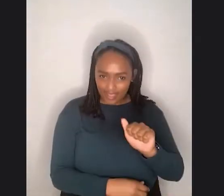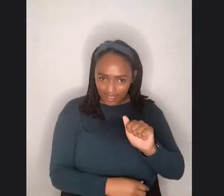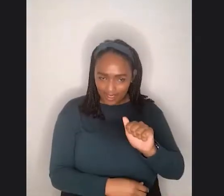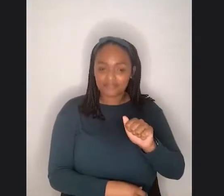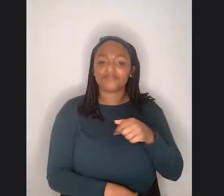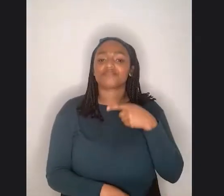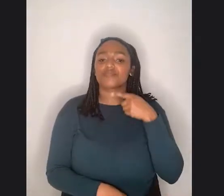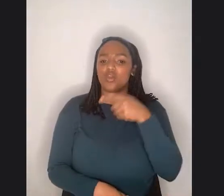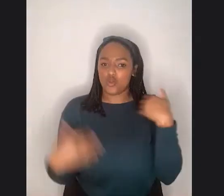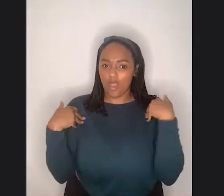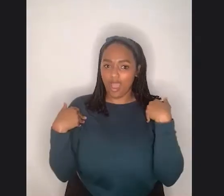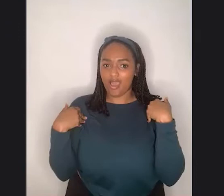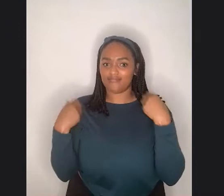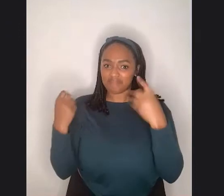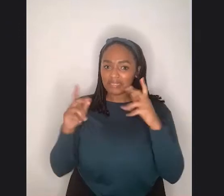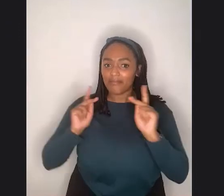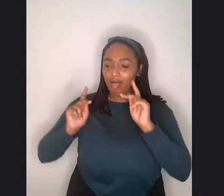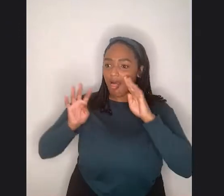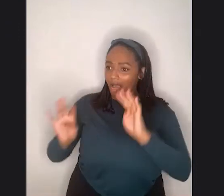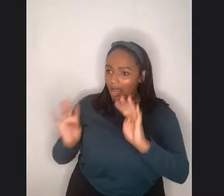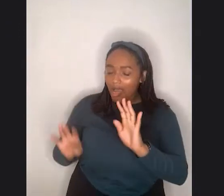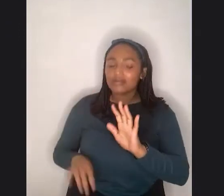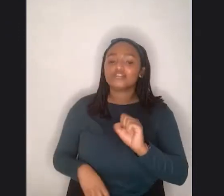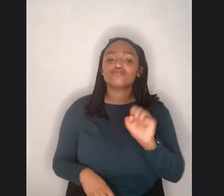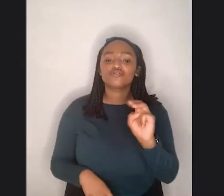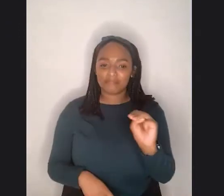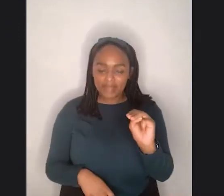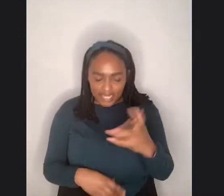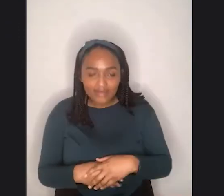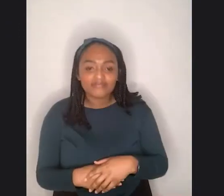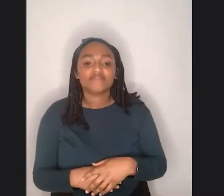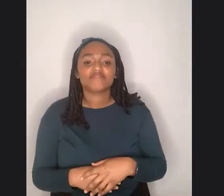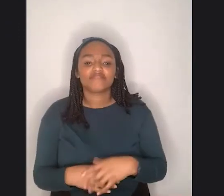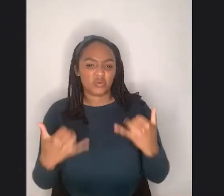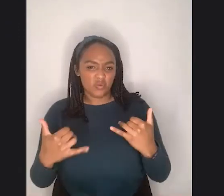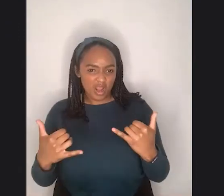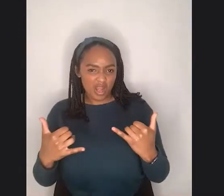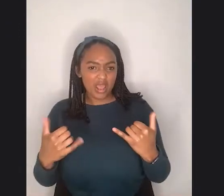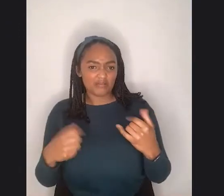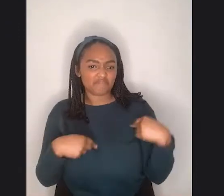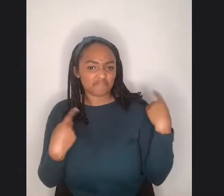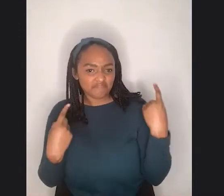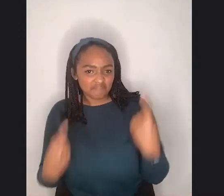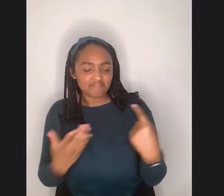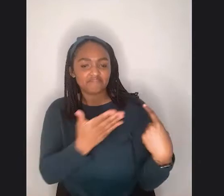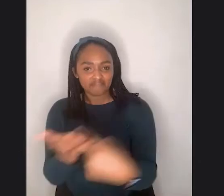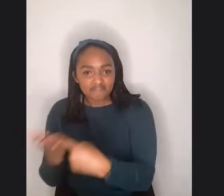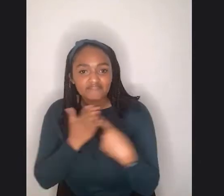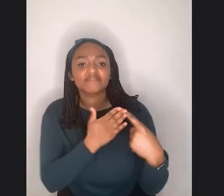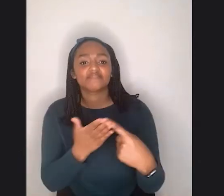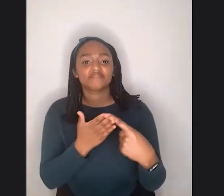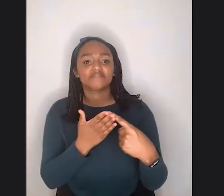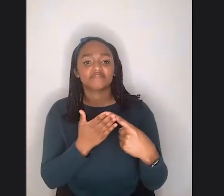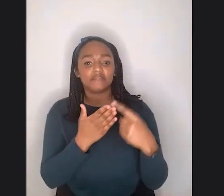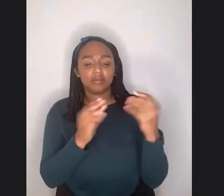other people on social media. There's a, there's an ongoing dialogue right now that's been, um, brought into the mainstream.